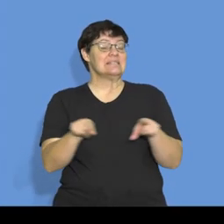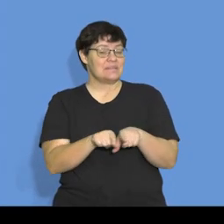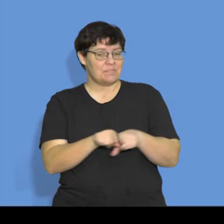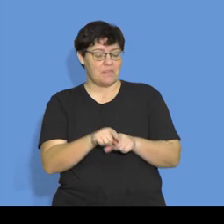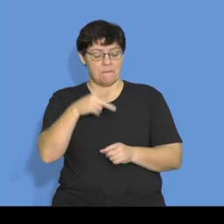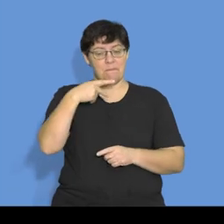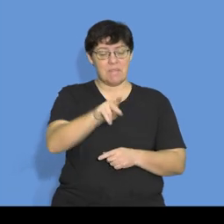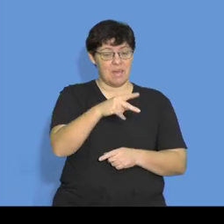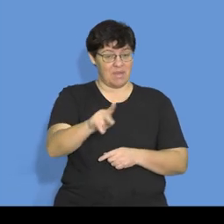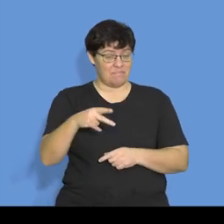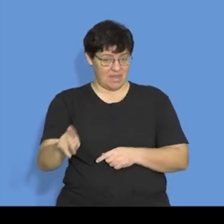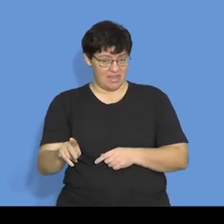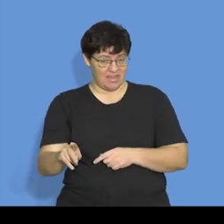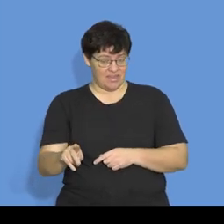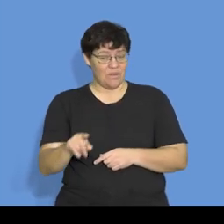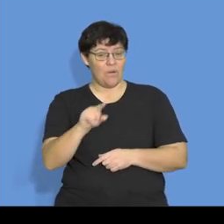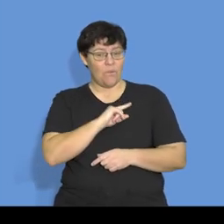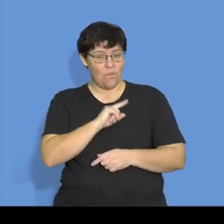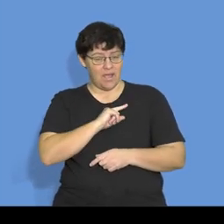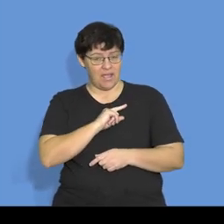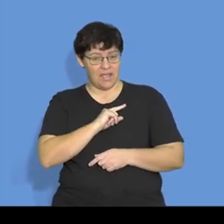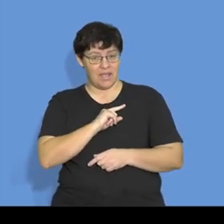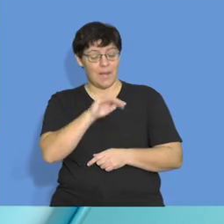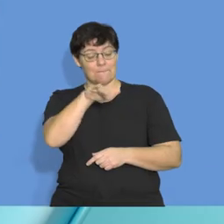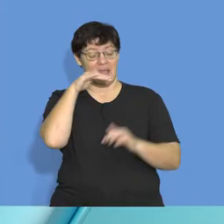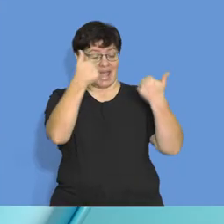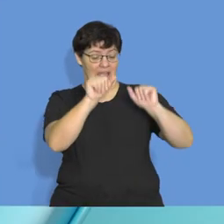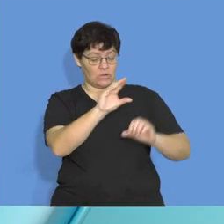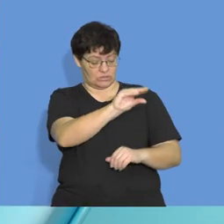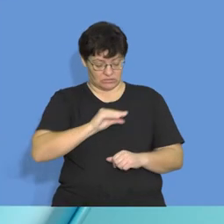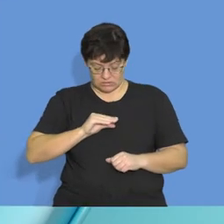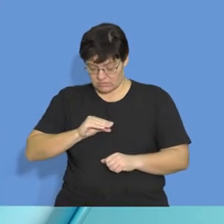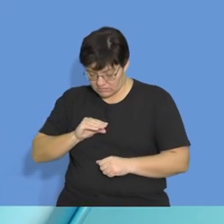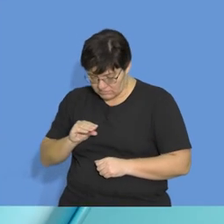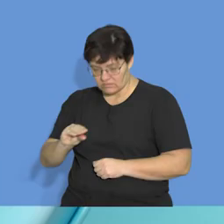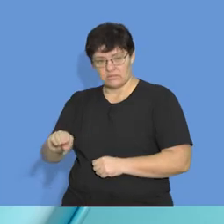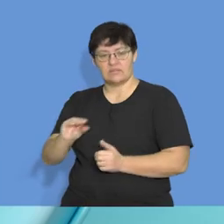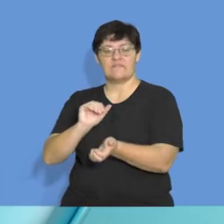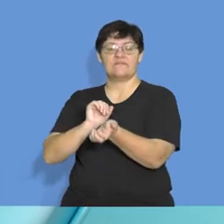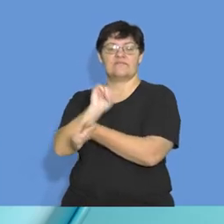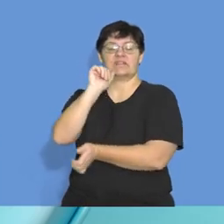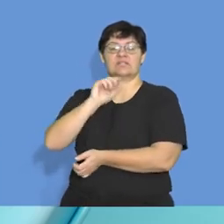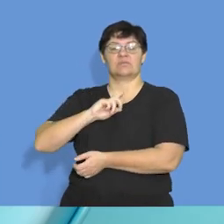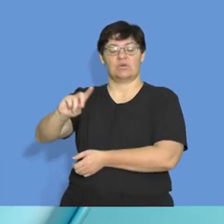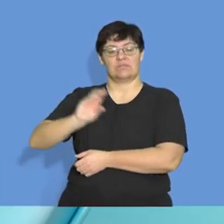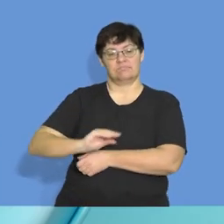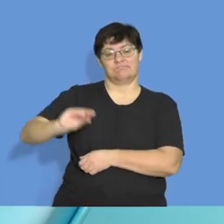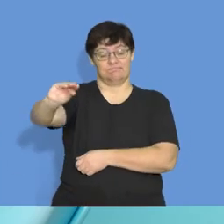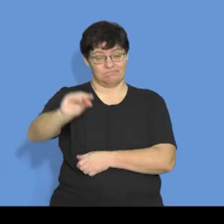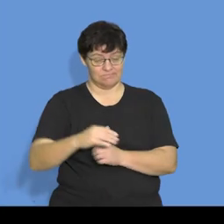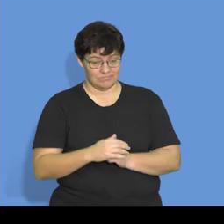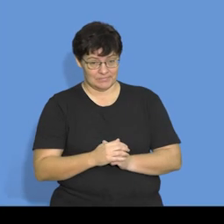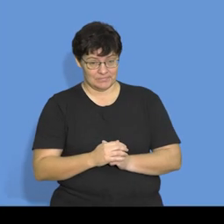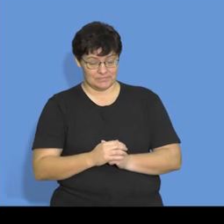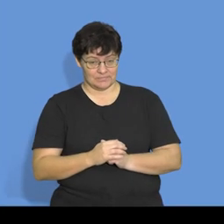payments when we take money out of our bank account and put it into a fixed deposit. Okay. Then, we